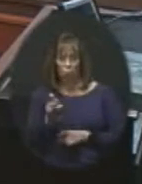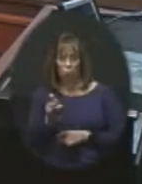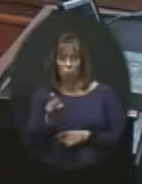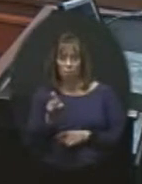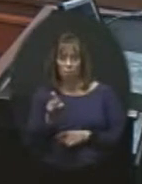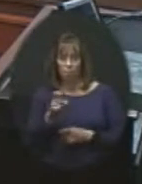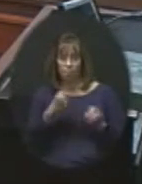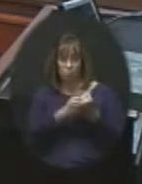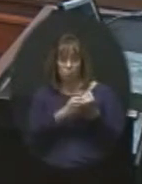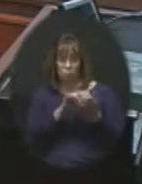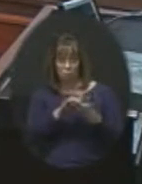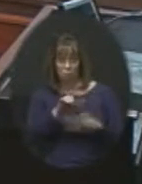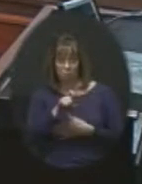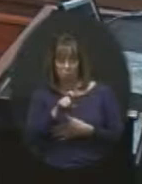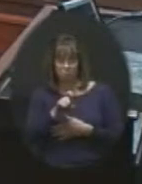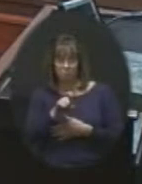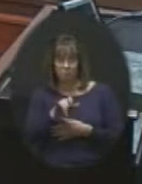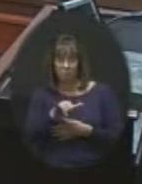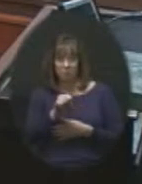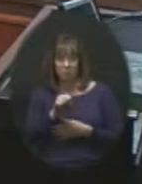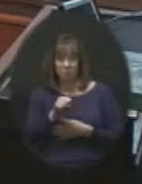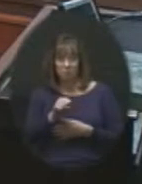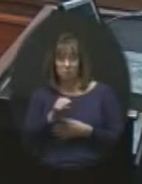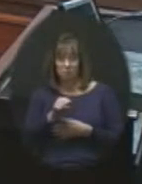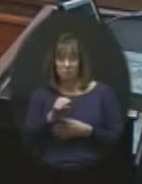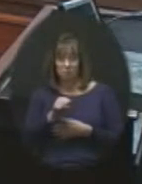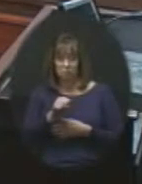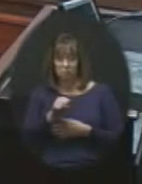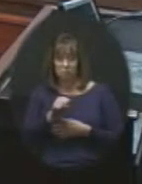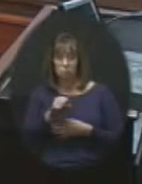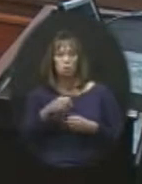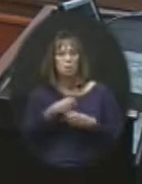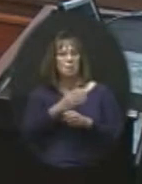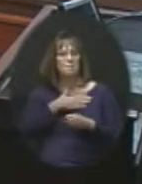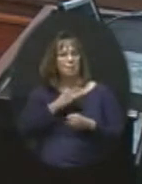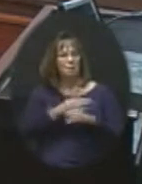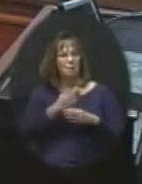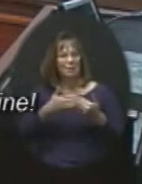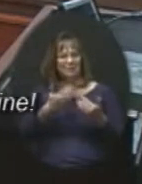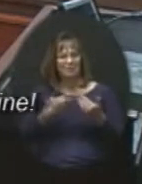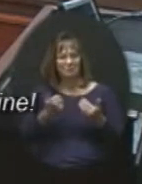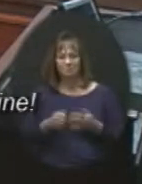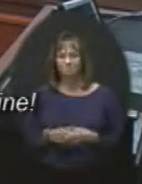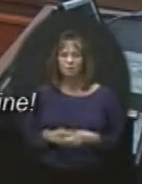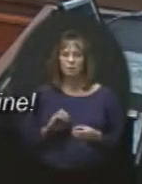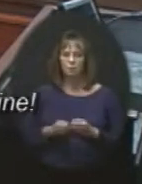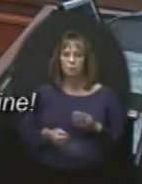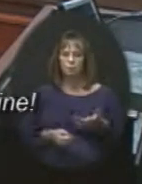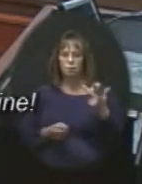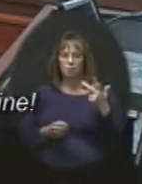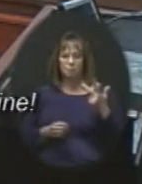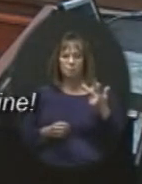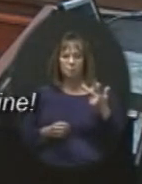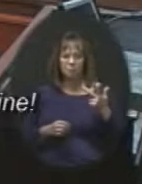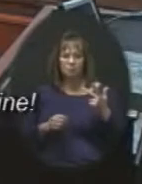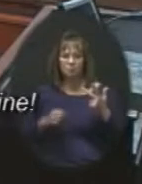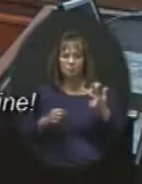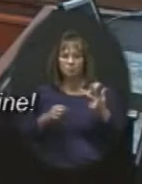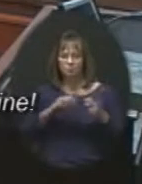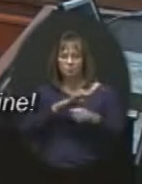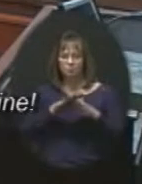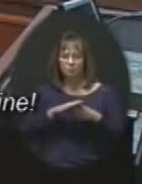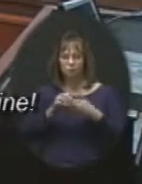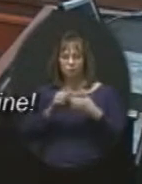We support that? Good. You're making my job easy. All right. Number three, talking about local leadership for